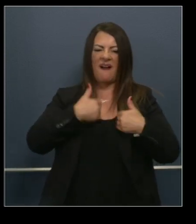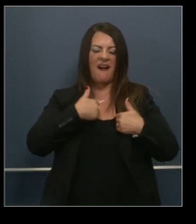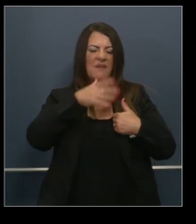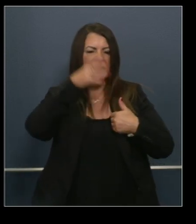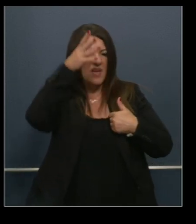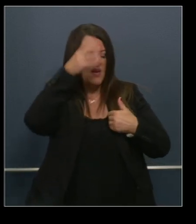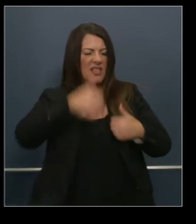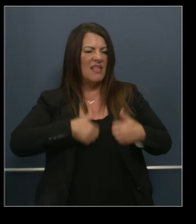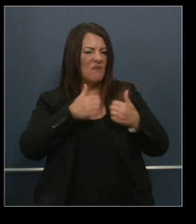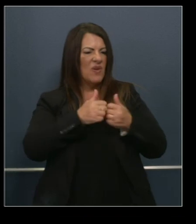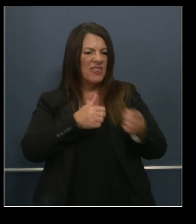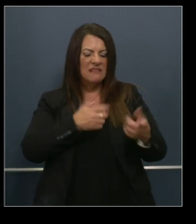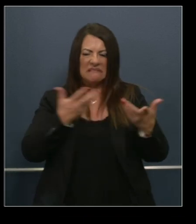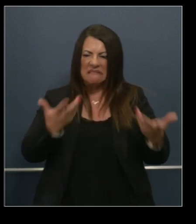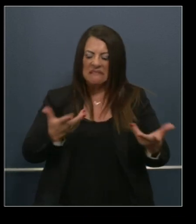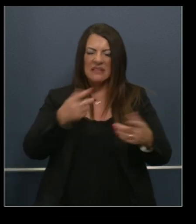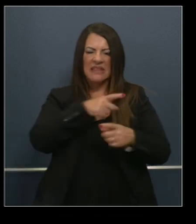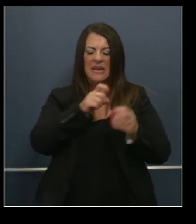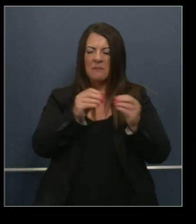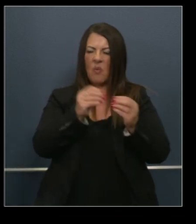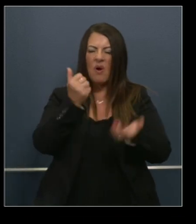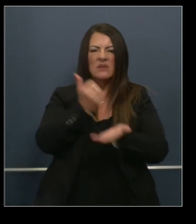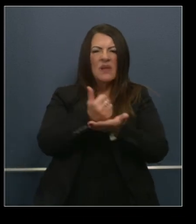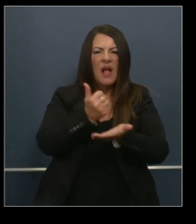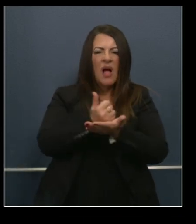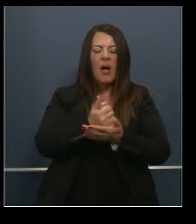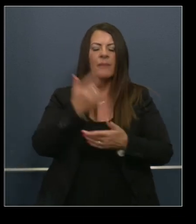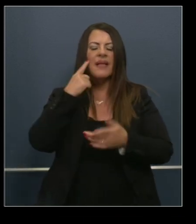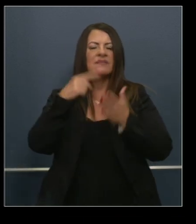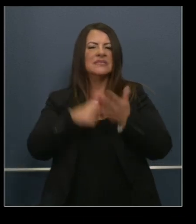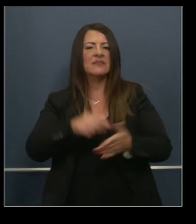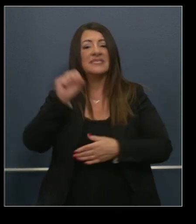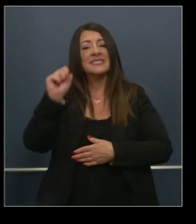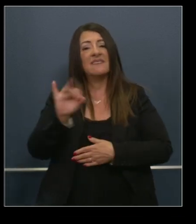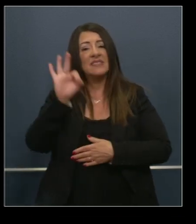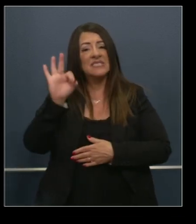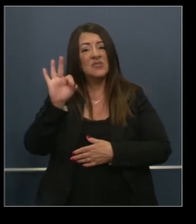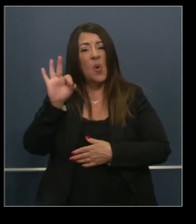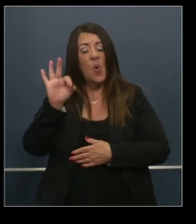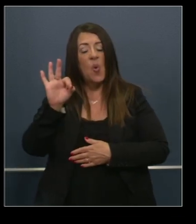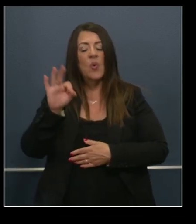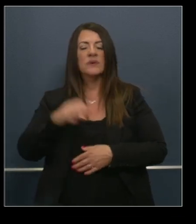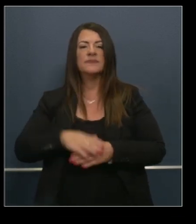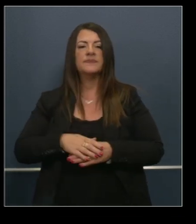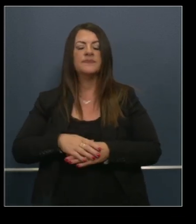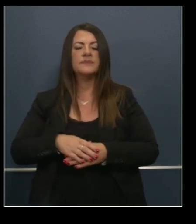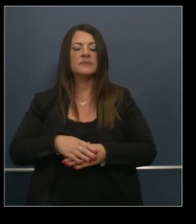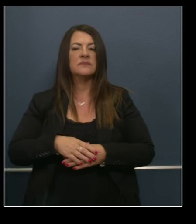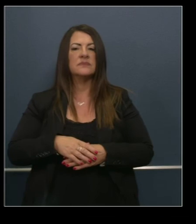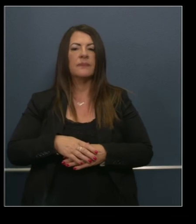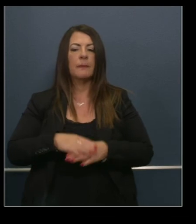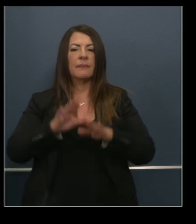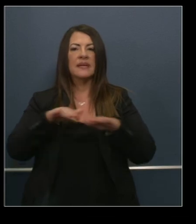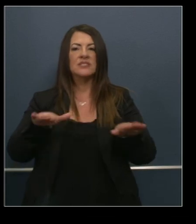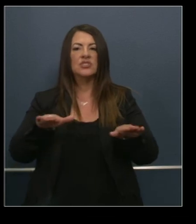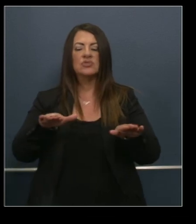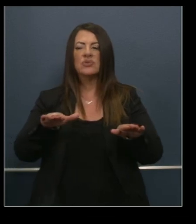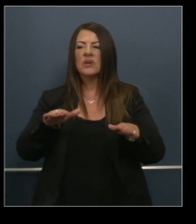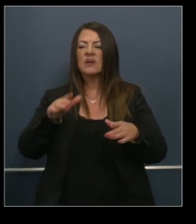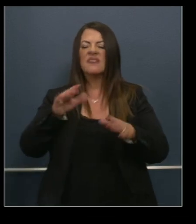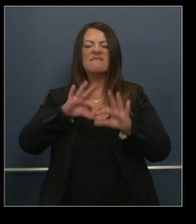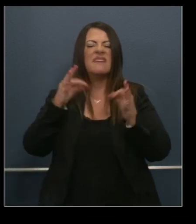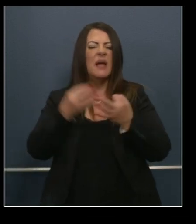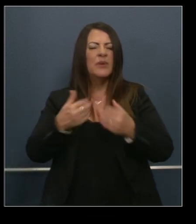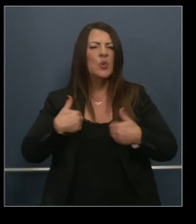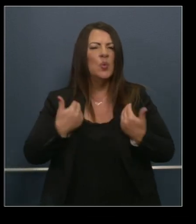or if they need additional support in San Francisco. The Department of Children, Families and Youth